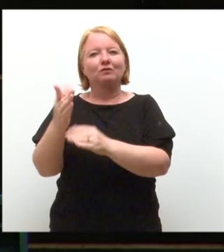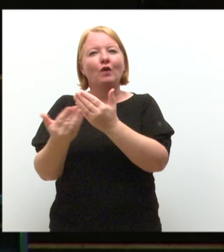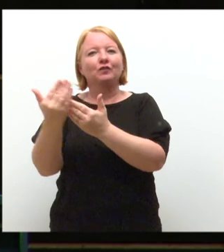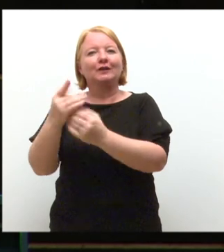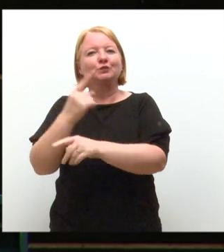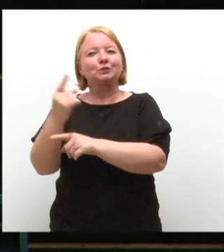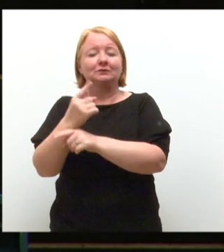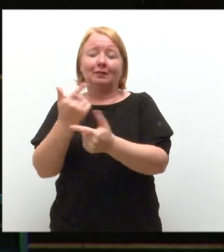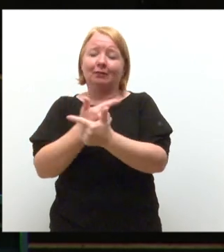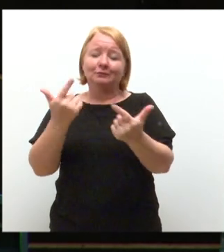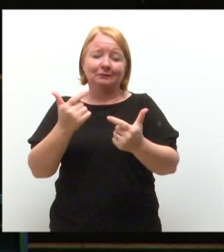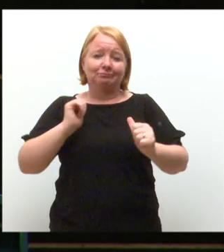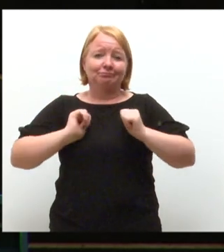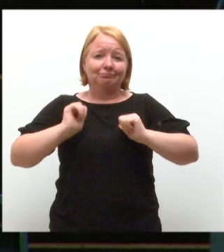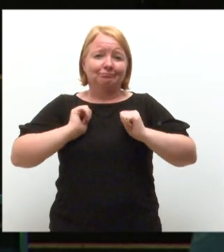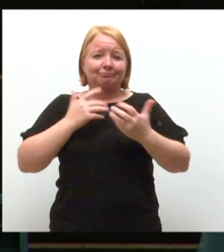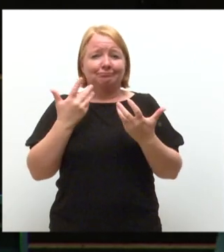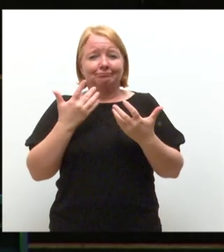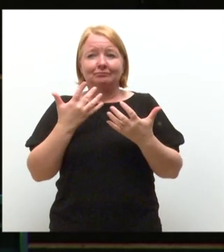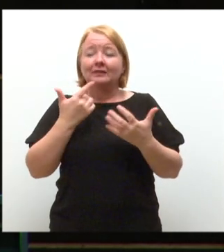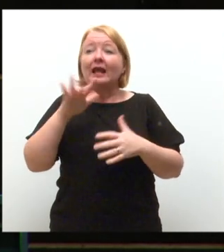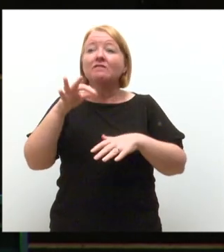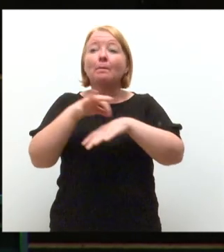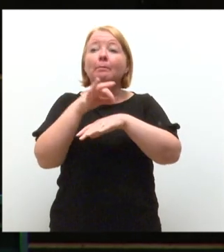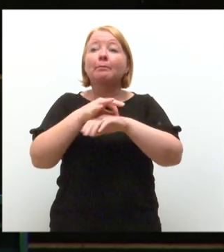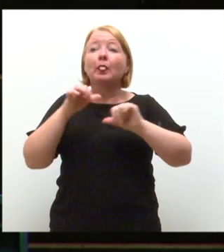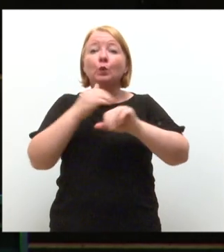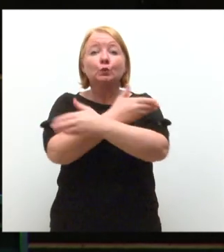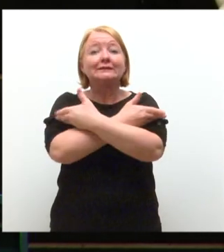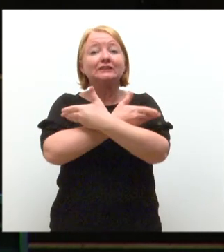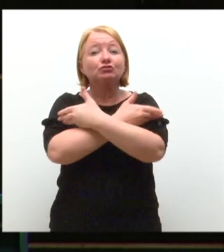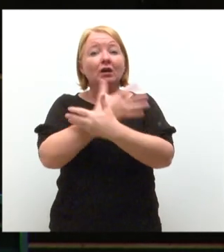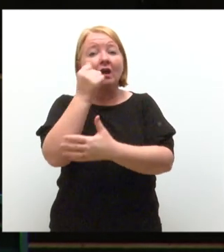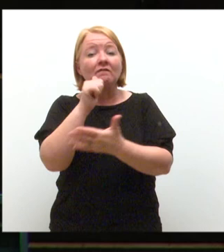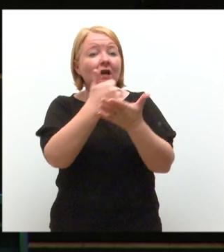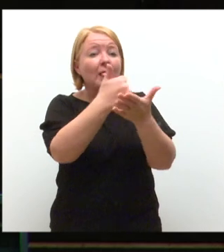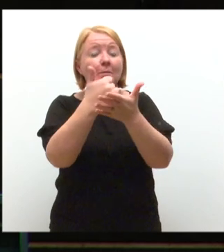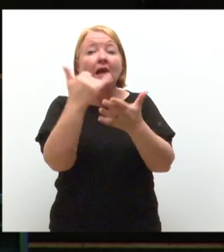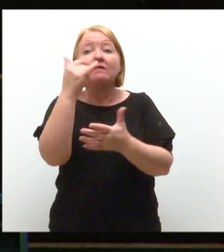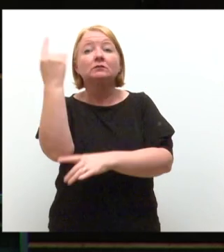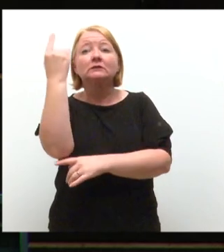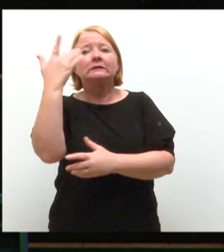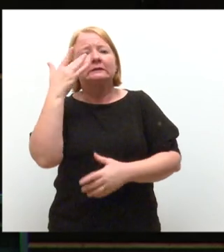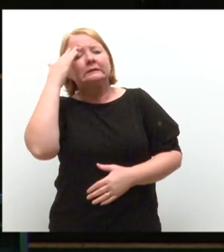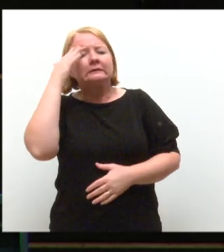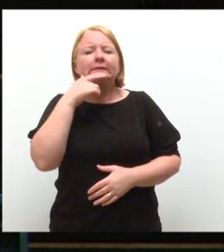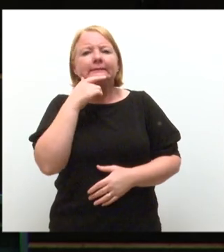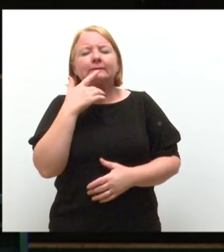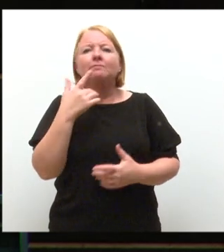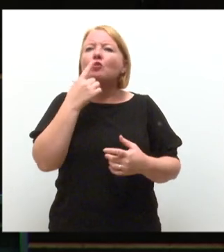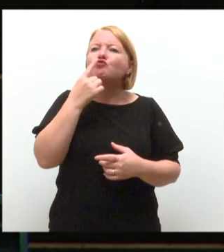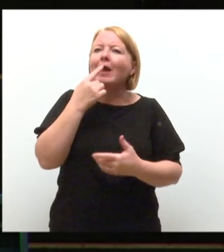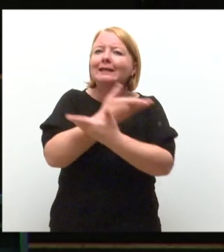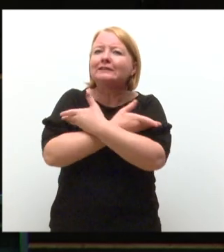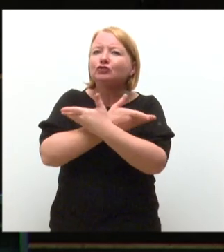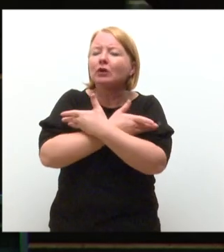activities for you to get involved in. People wearing blue t-shirts are there to help you. So if you've got any questions, do ask. People in red t-shirts